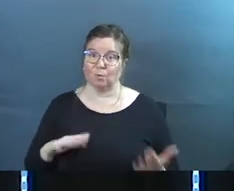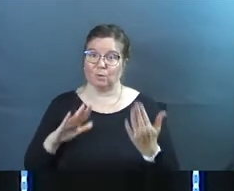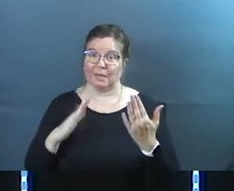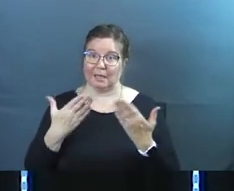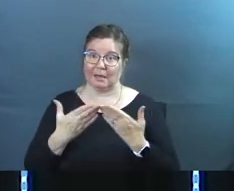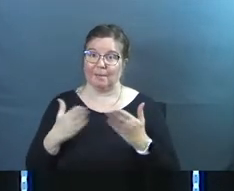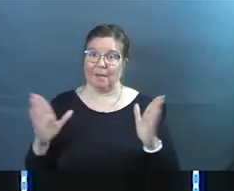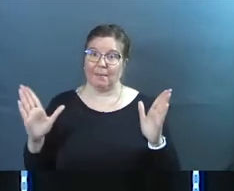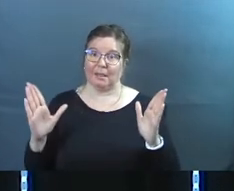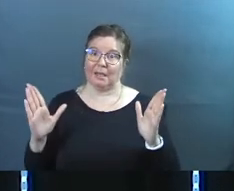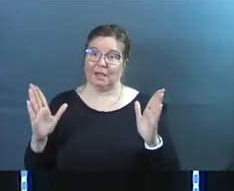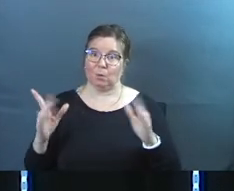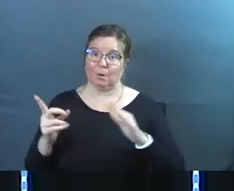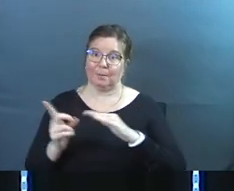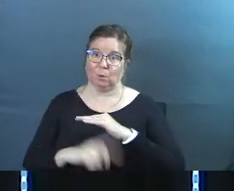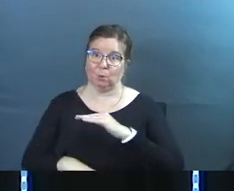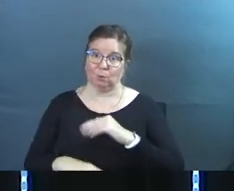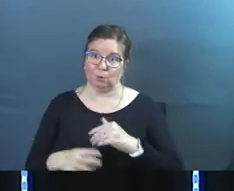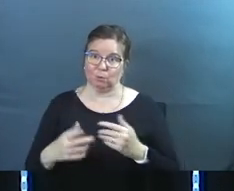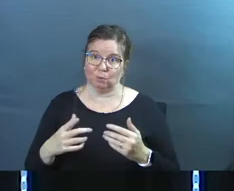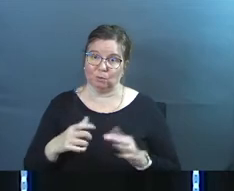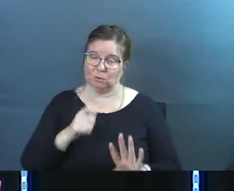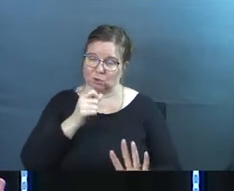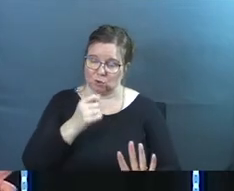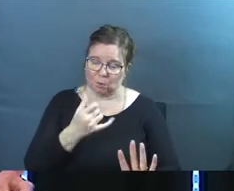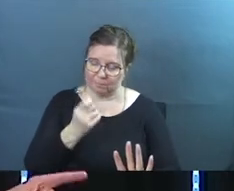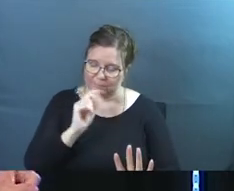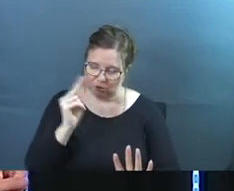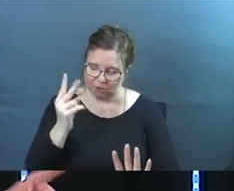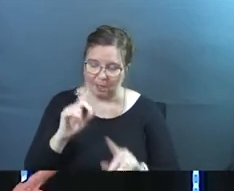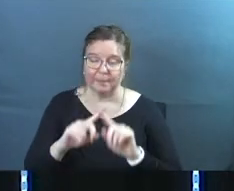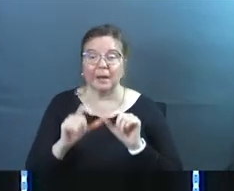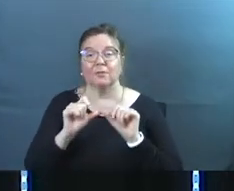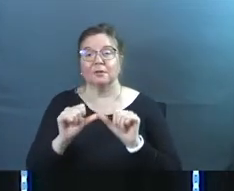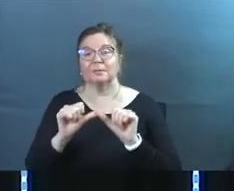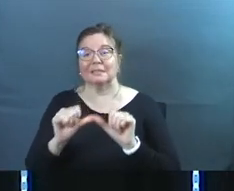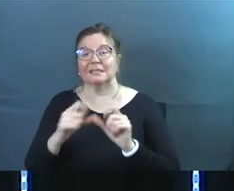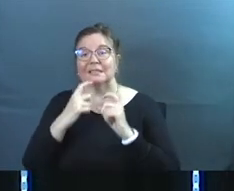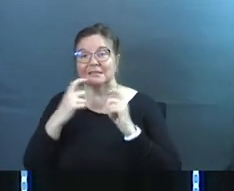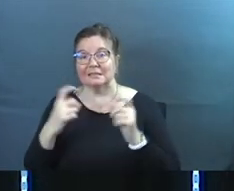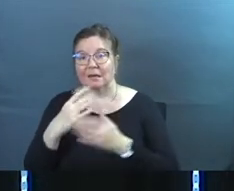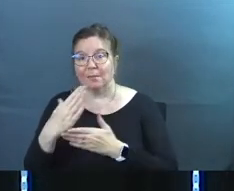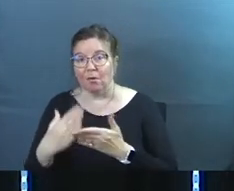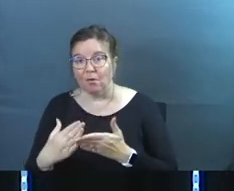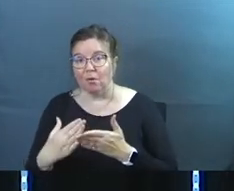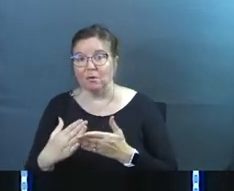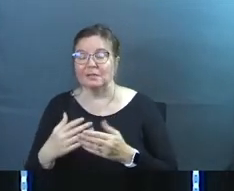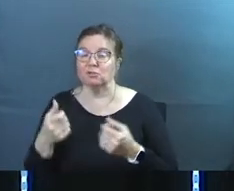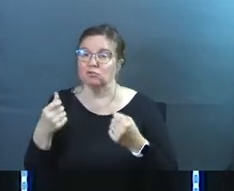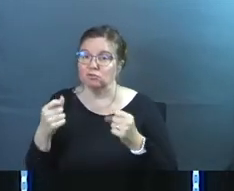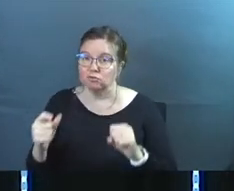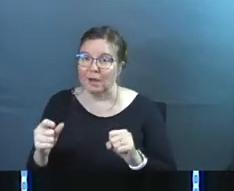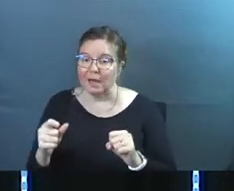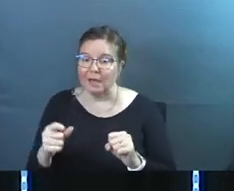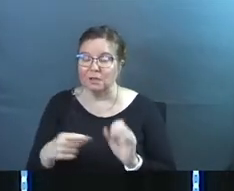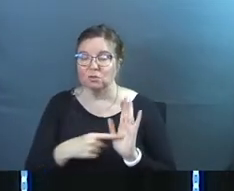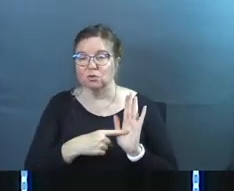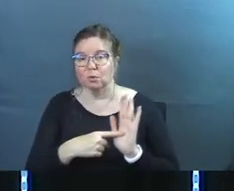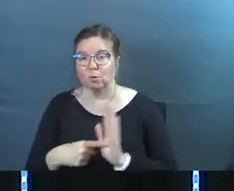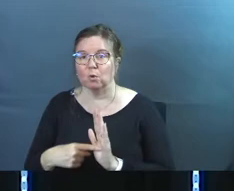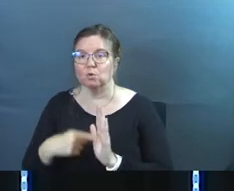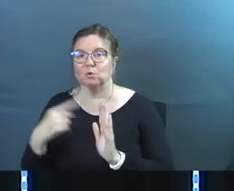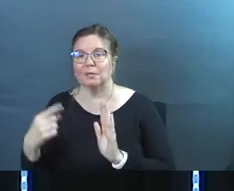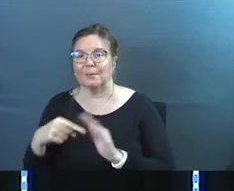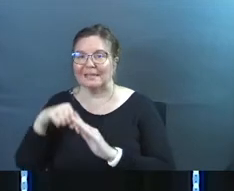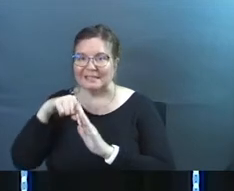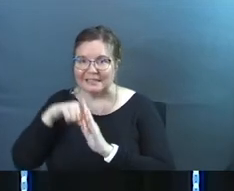public rebuke don't get me wrong but the persist in sin part is trying to point us to